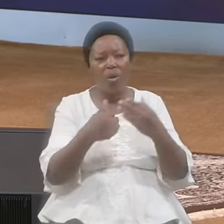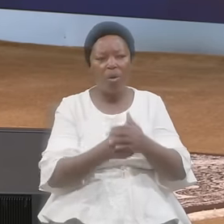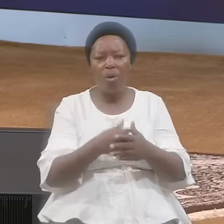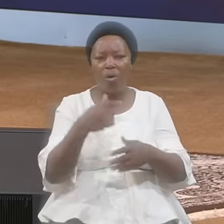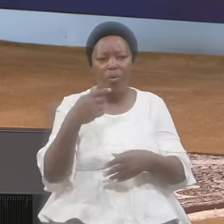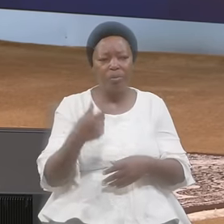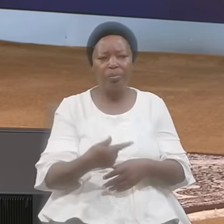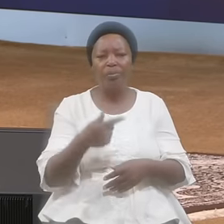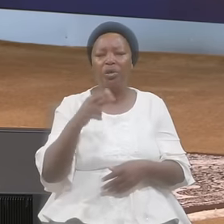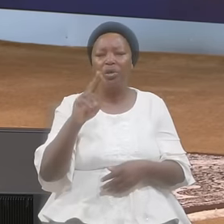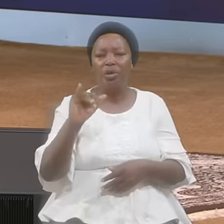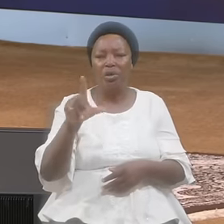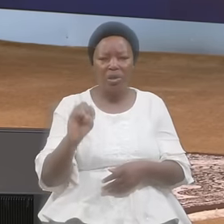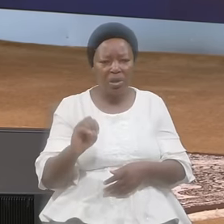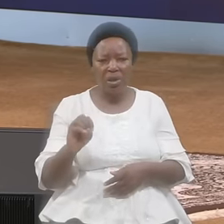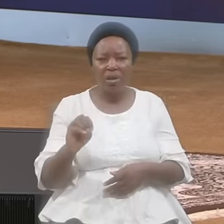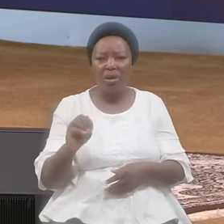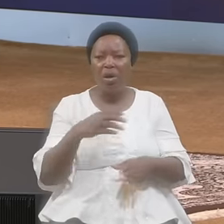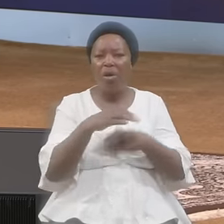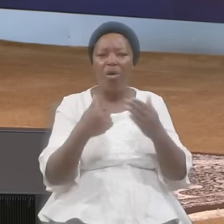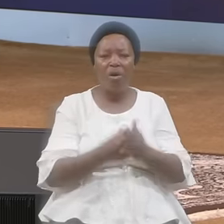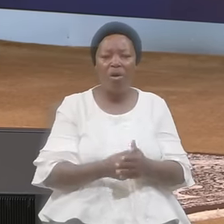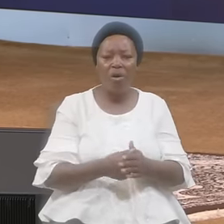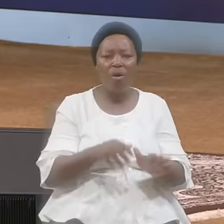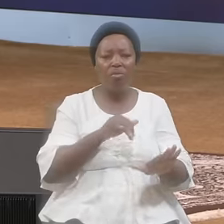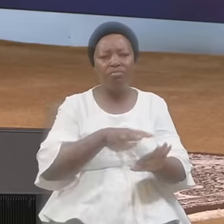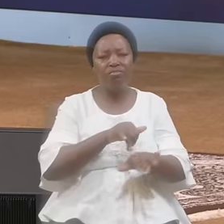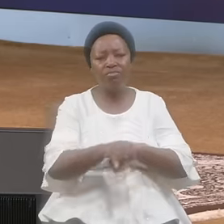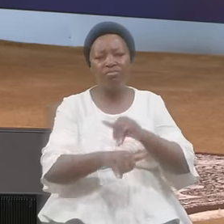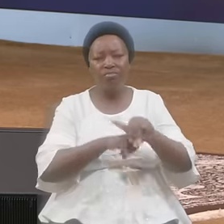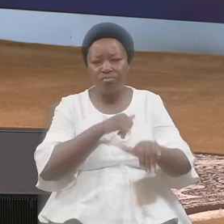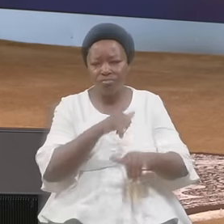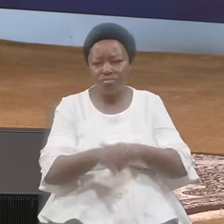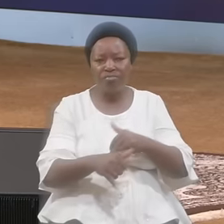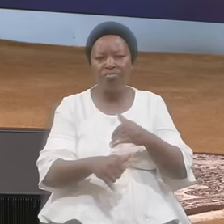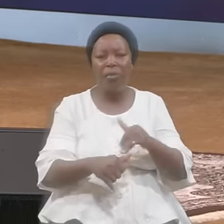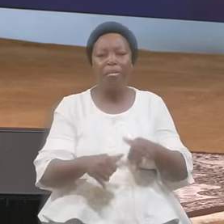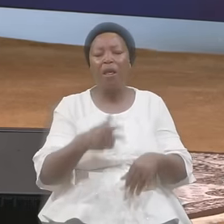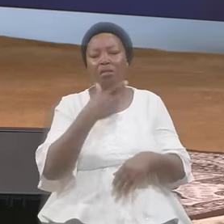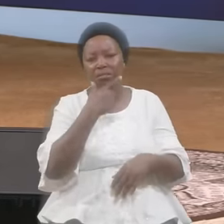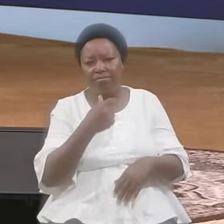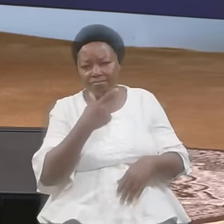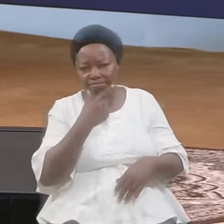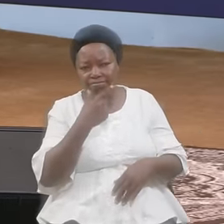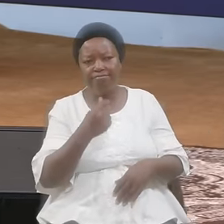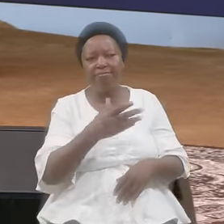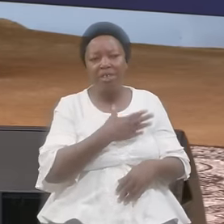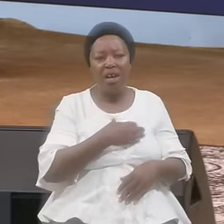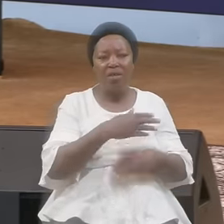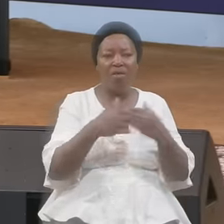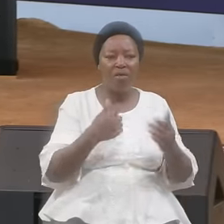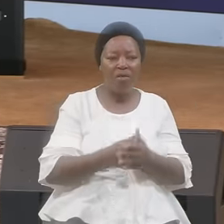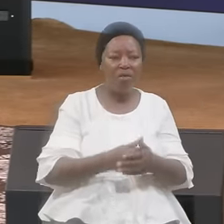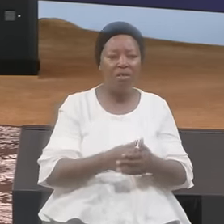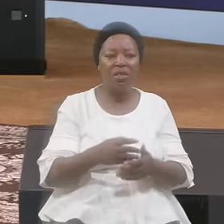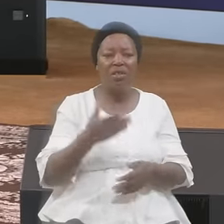And All Hypocrisies And Envies And All Evil Speaking Let Me